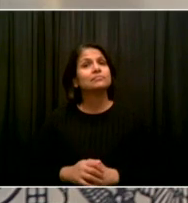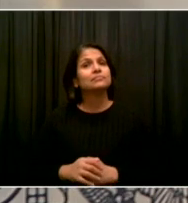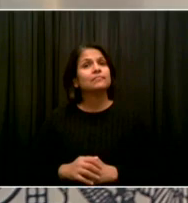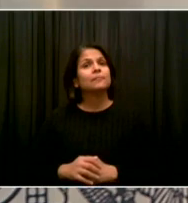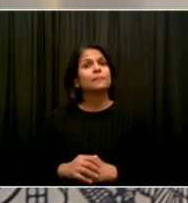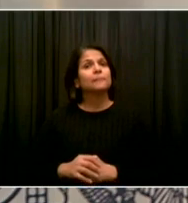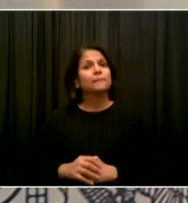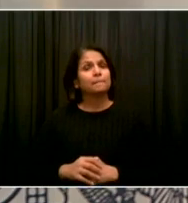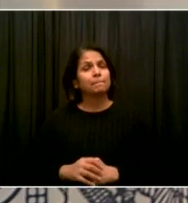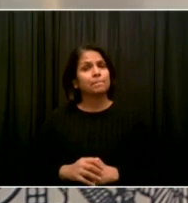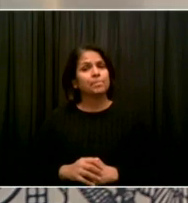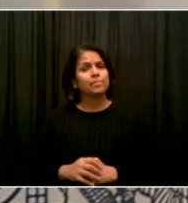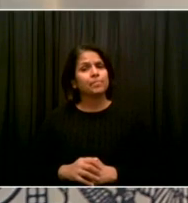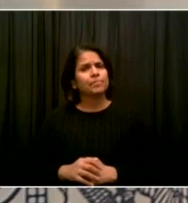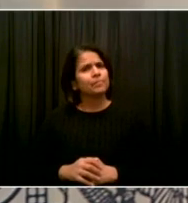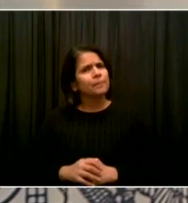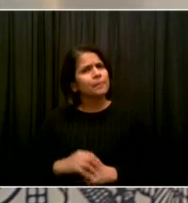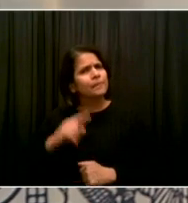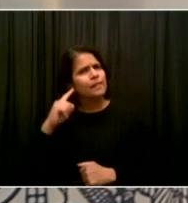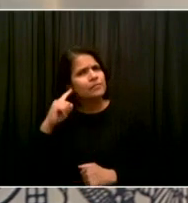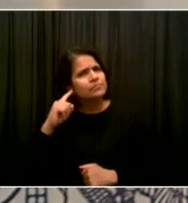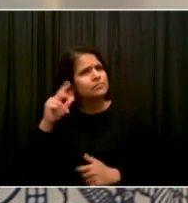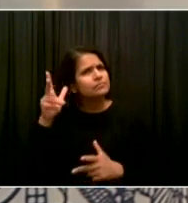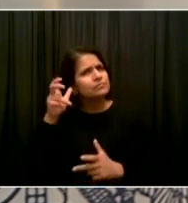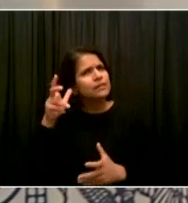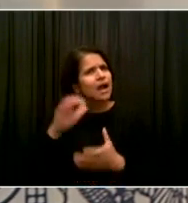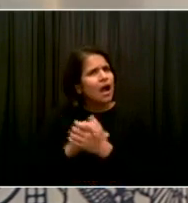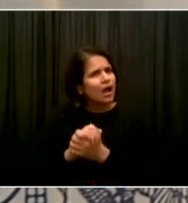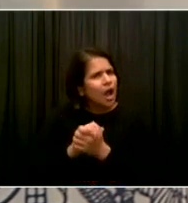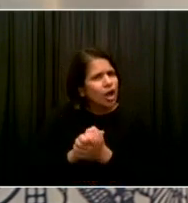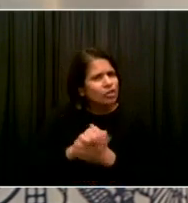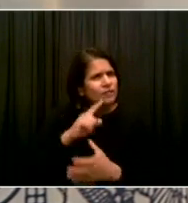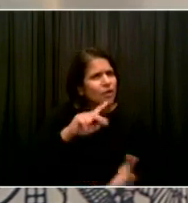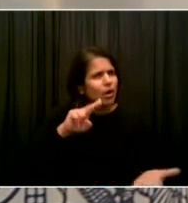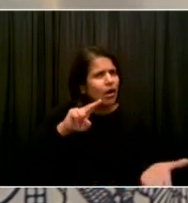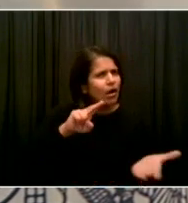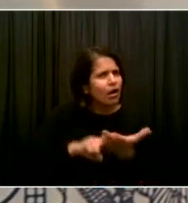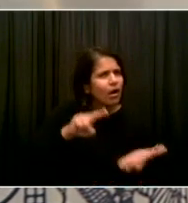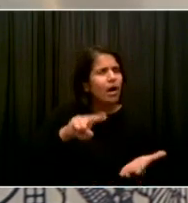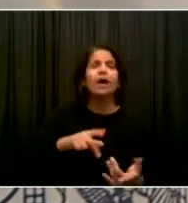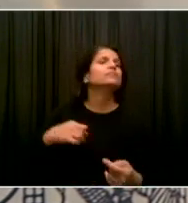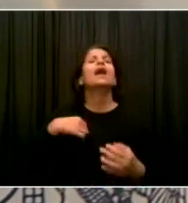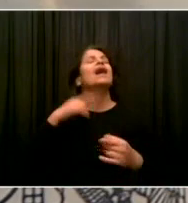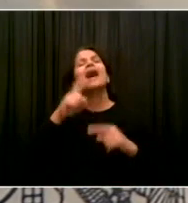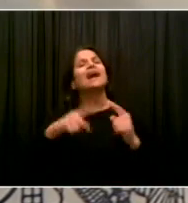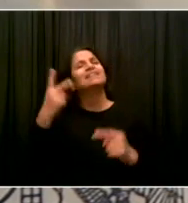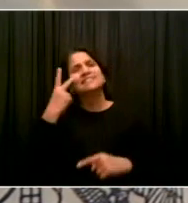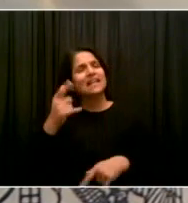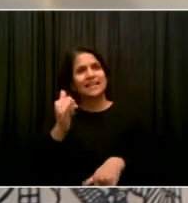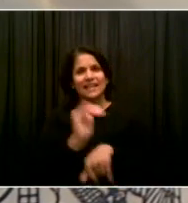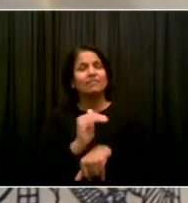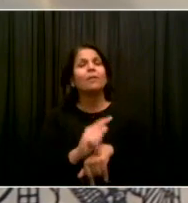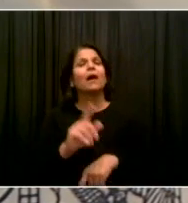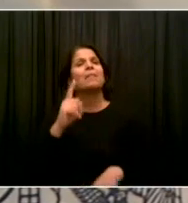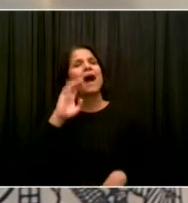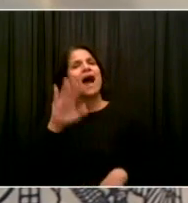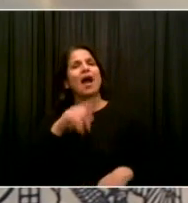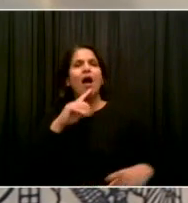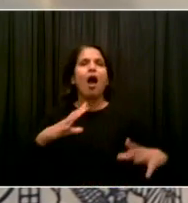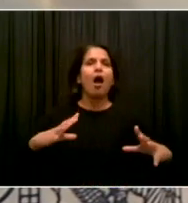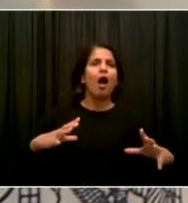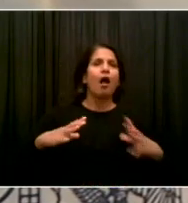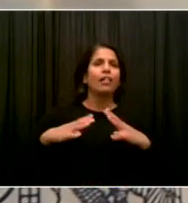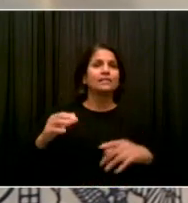being able to see you this evening with the appropriately canceled holiday reception for the press corps. We